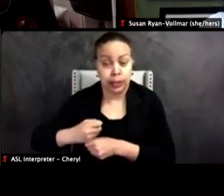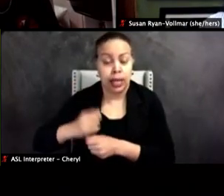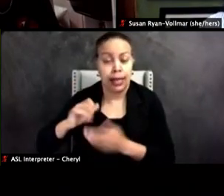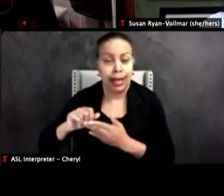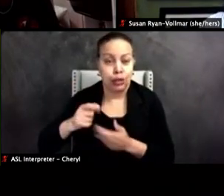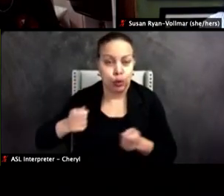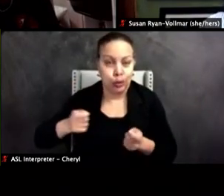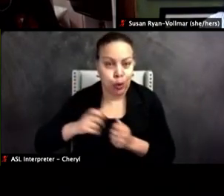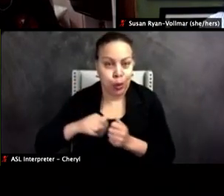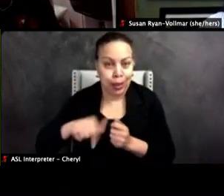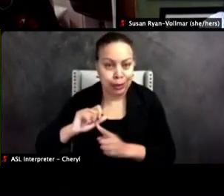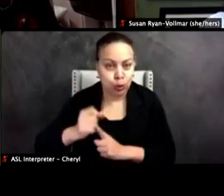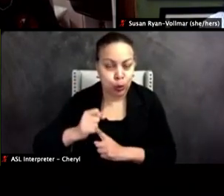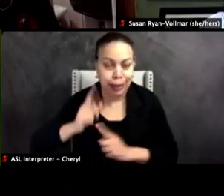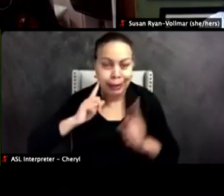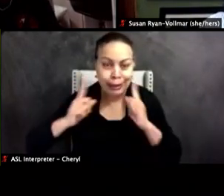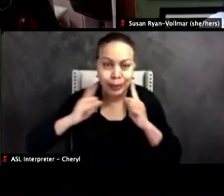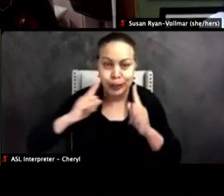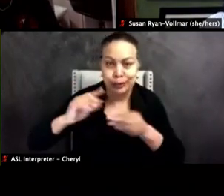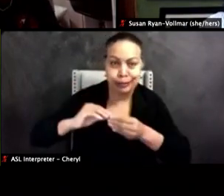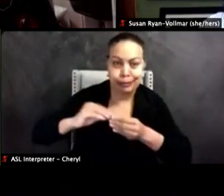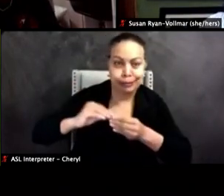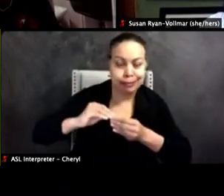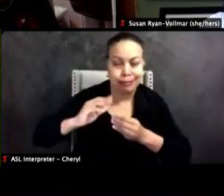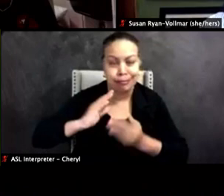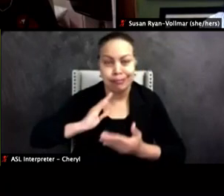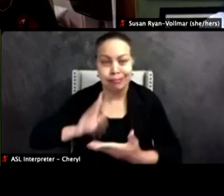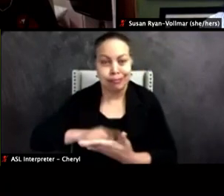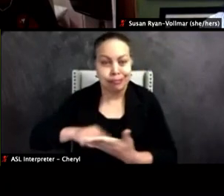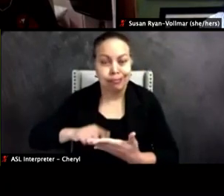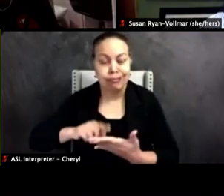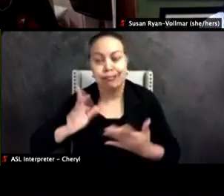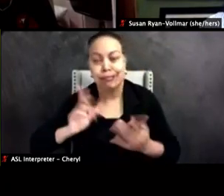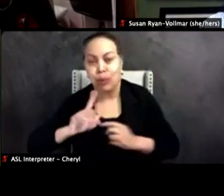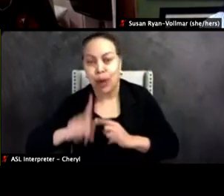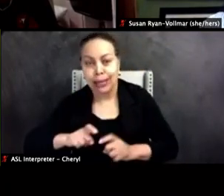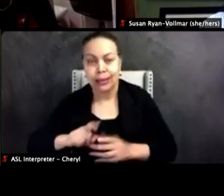this and dealing this and hearing these conversations and taking these questions on.